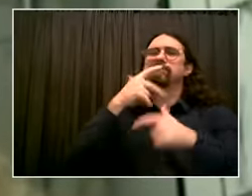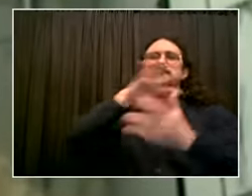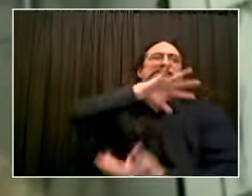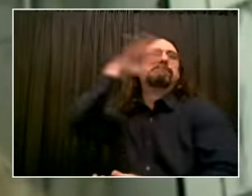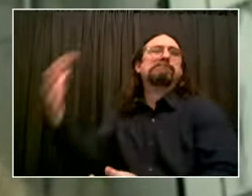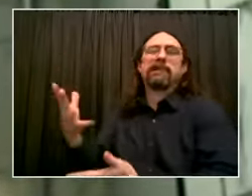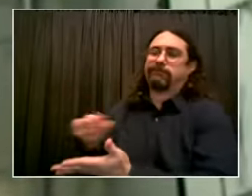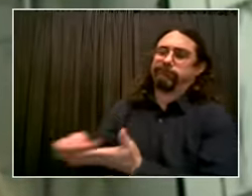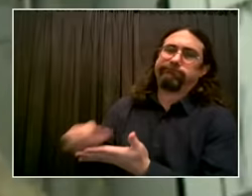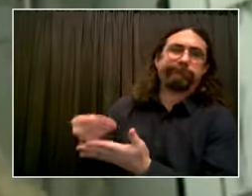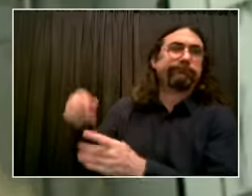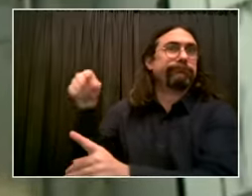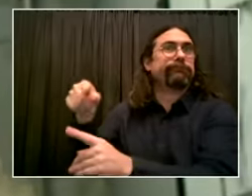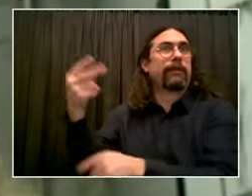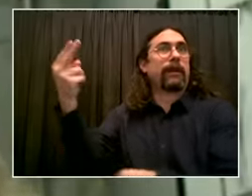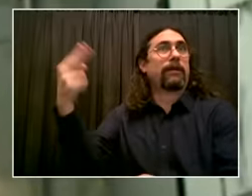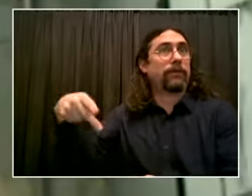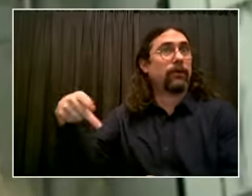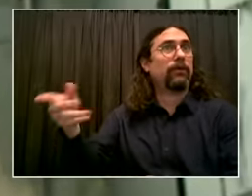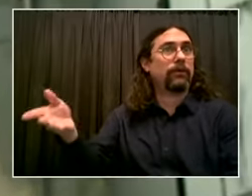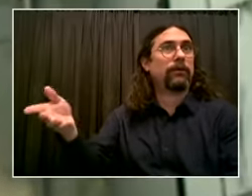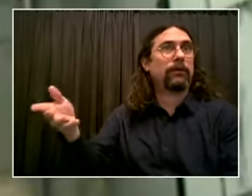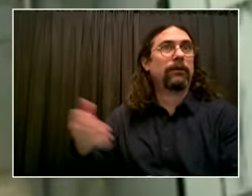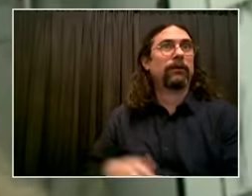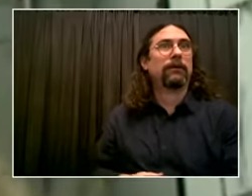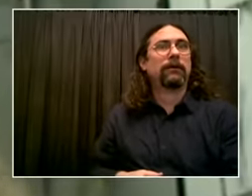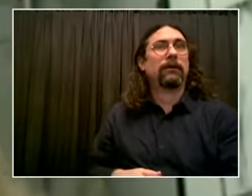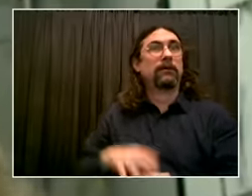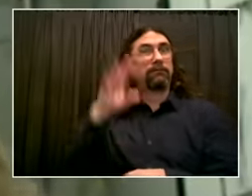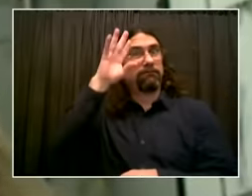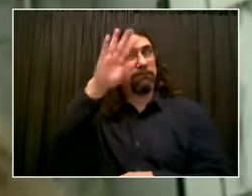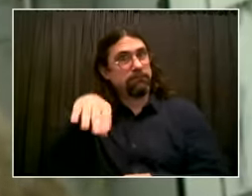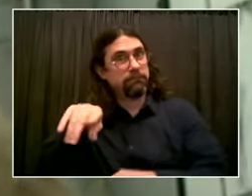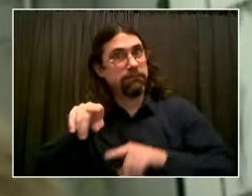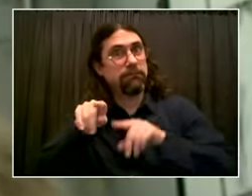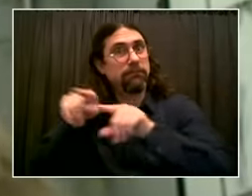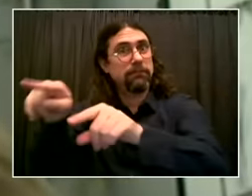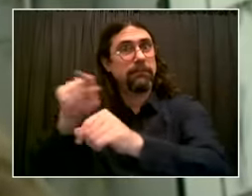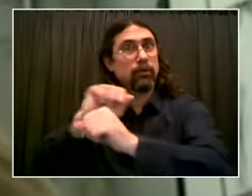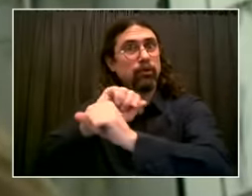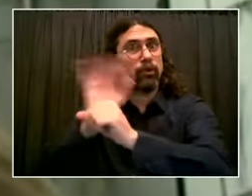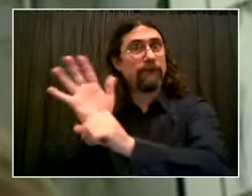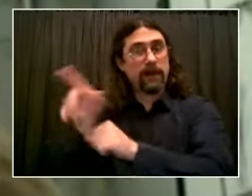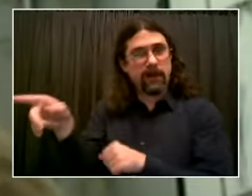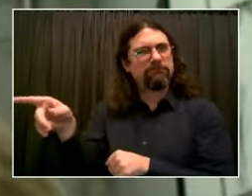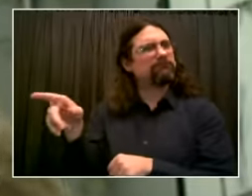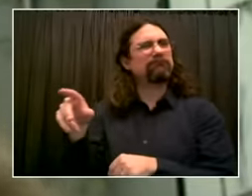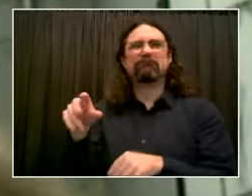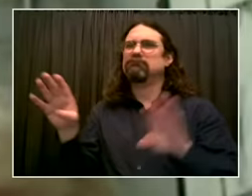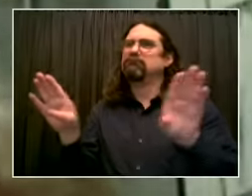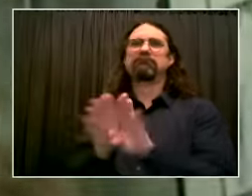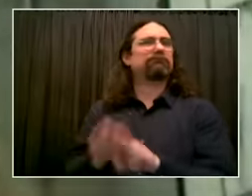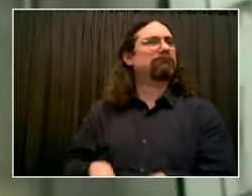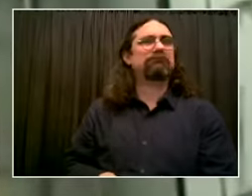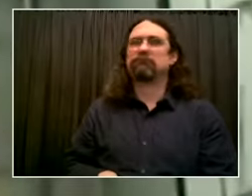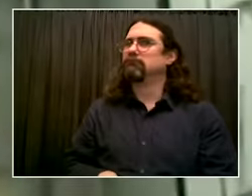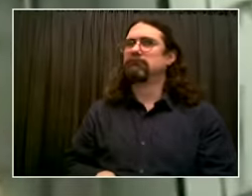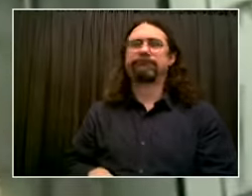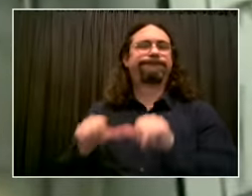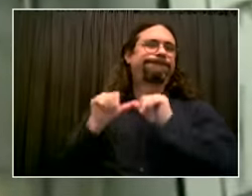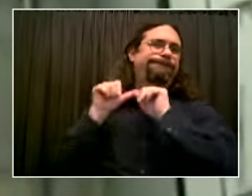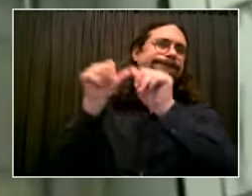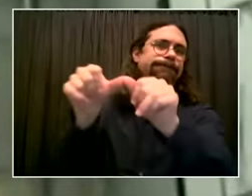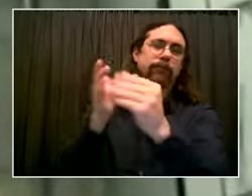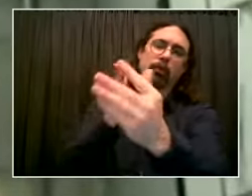moving. I'm extremely proud of our fish cutters, trackers, truck drivers, all the folks here that